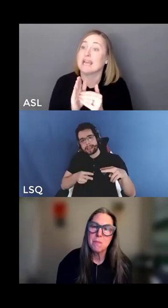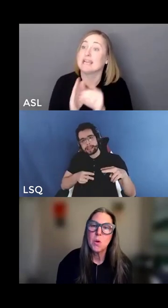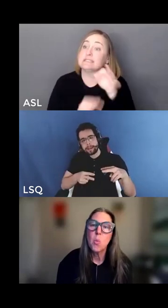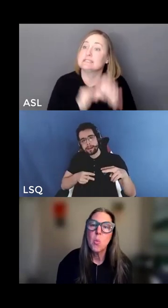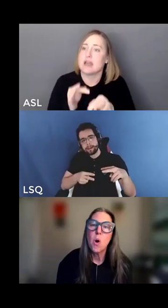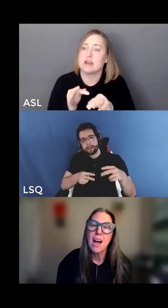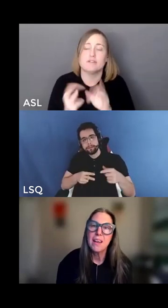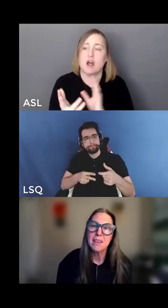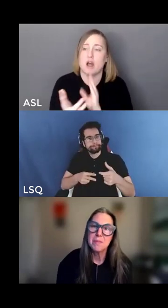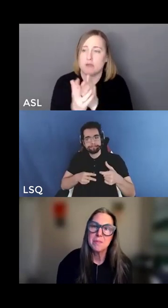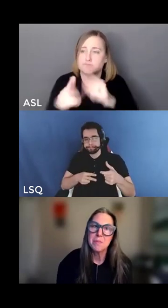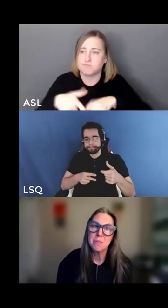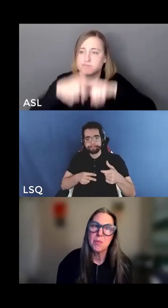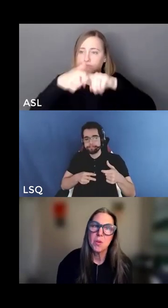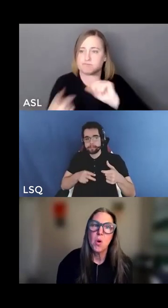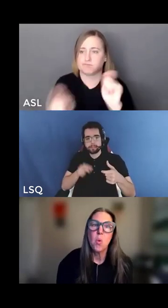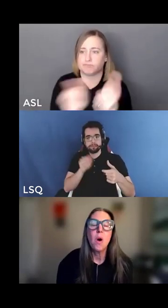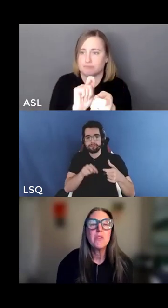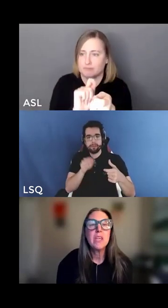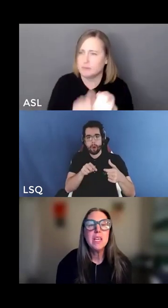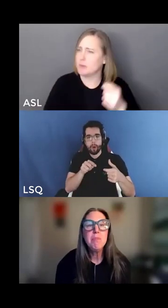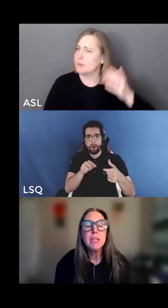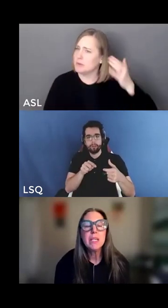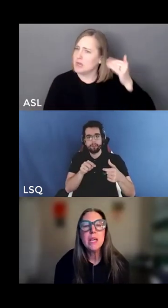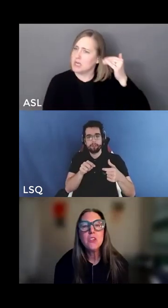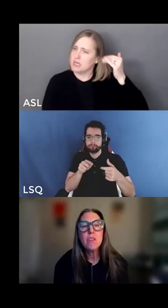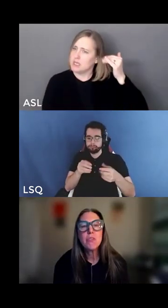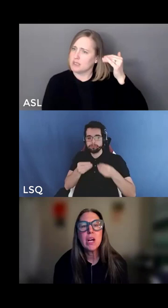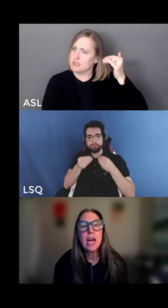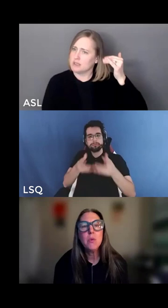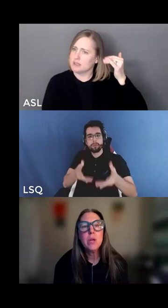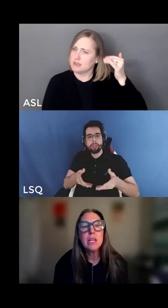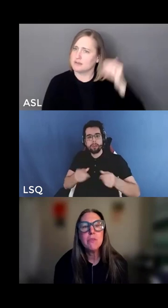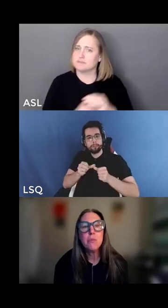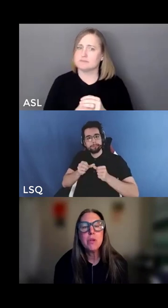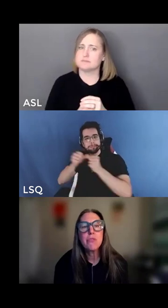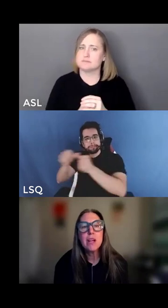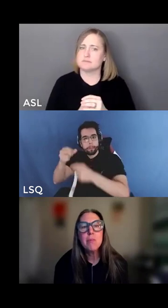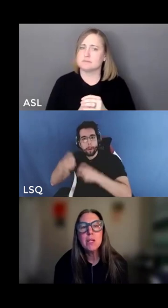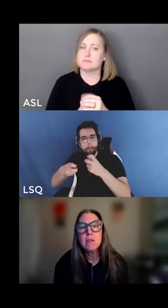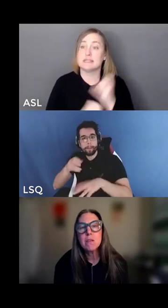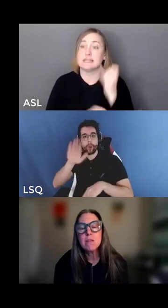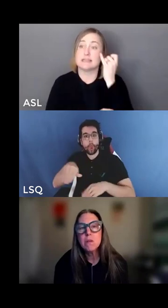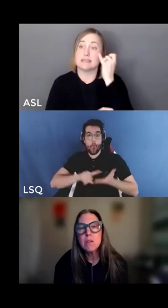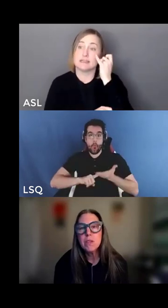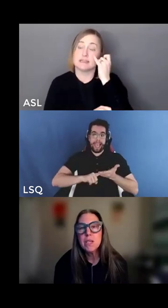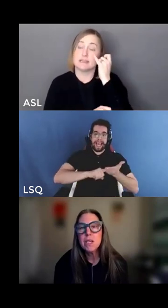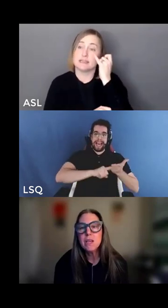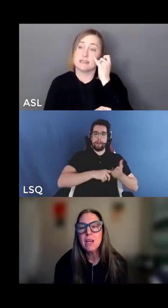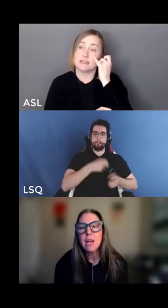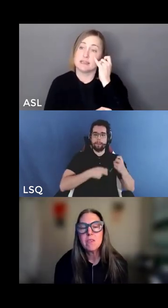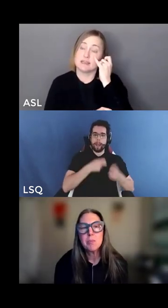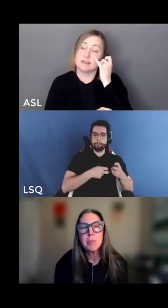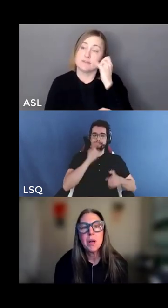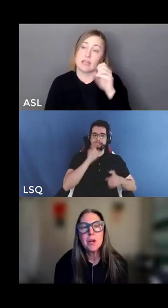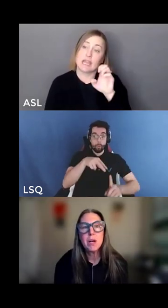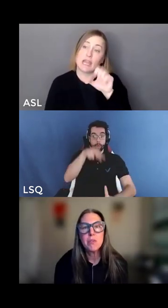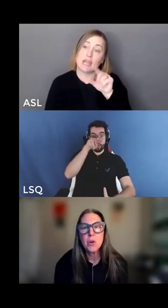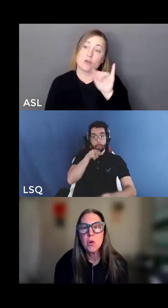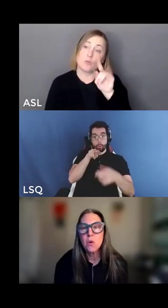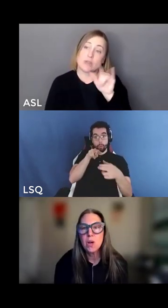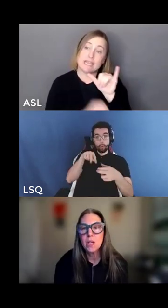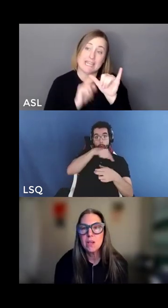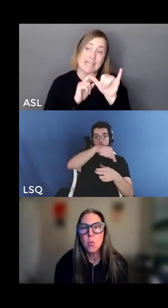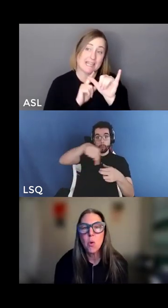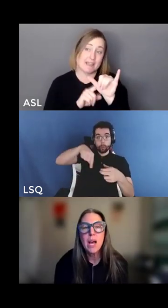why what are the implications for equity if we frame it exclusively as the bottom